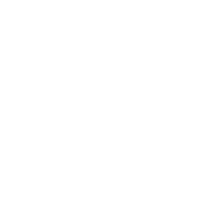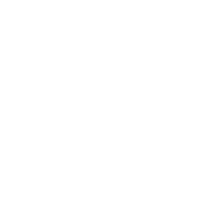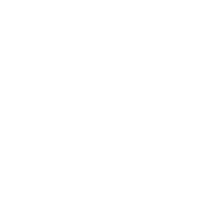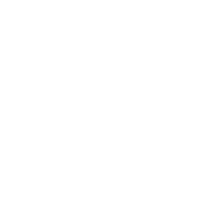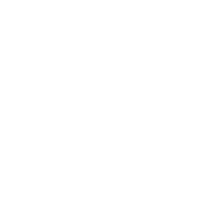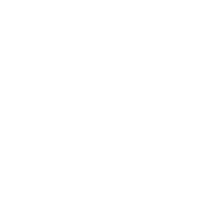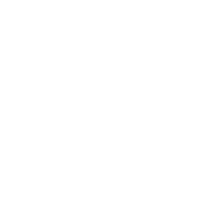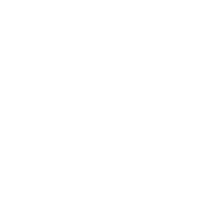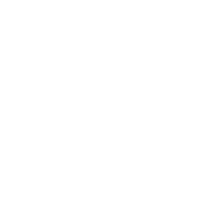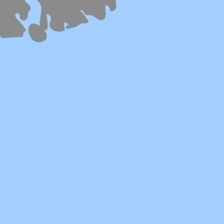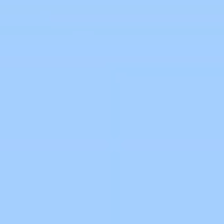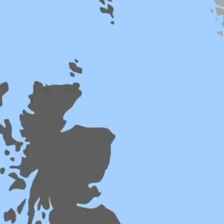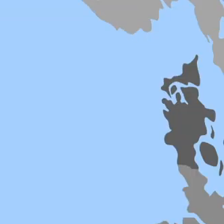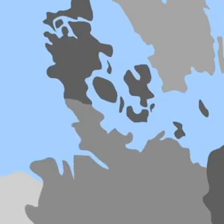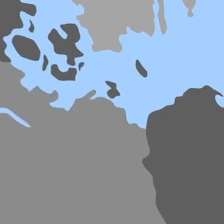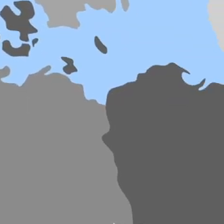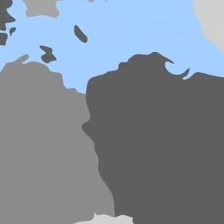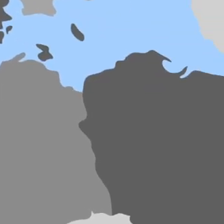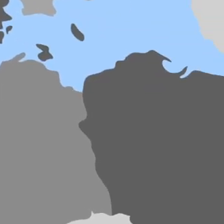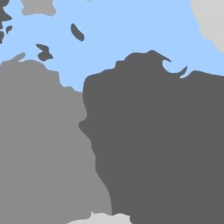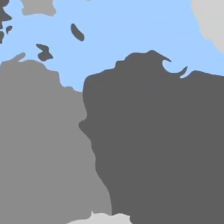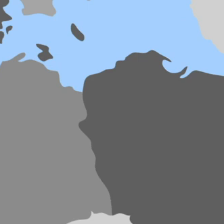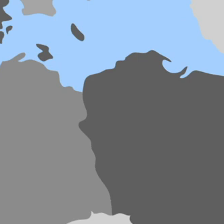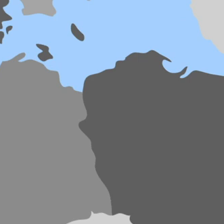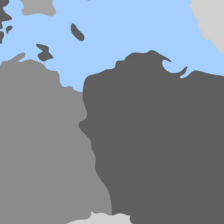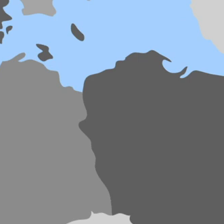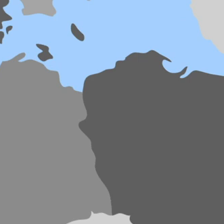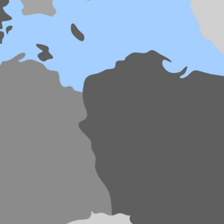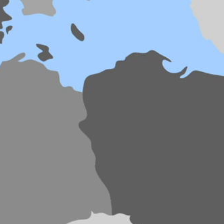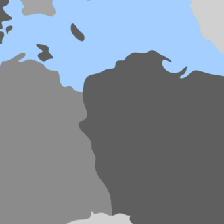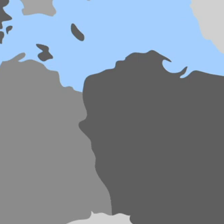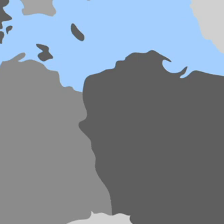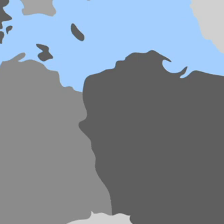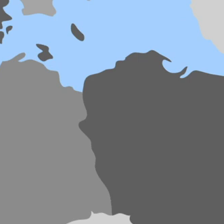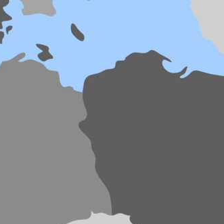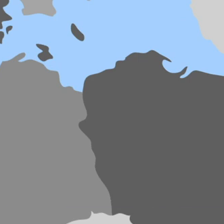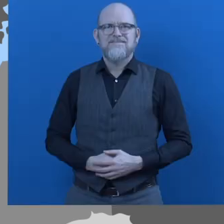Employing people on the autism spectrum and hiring them out as consultants.